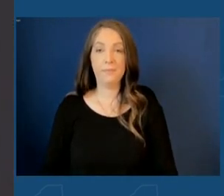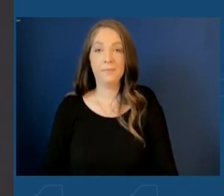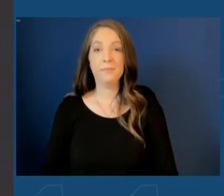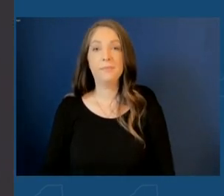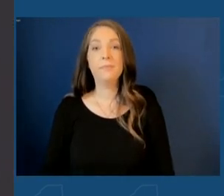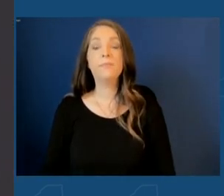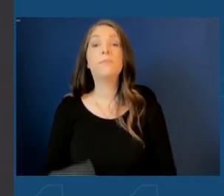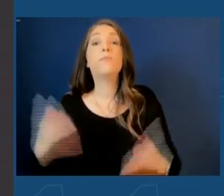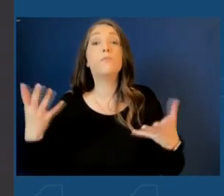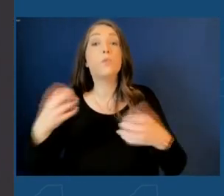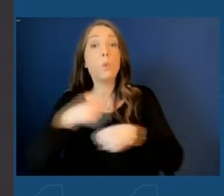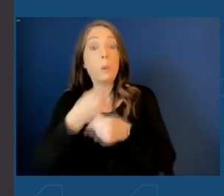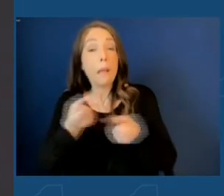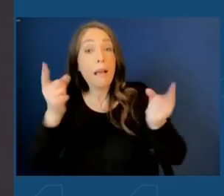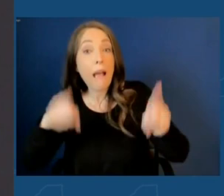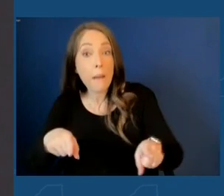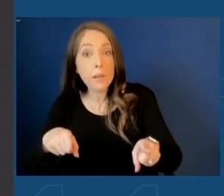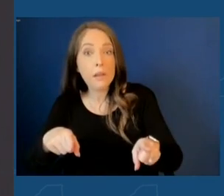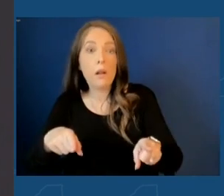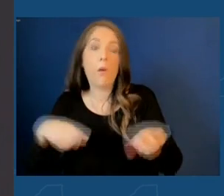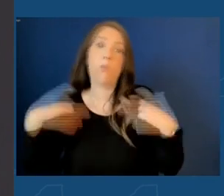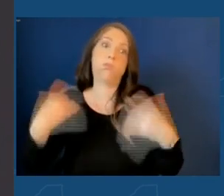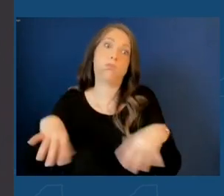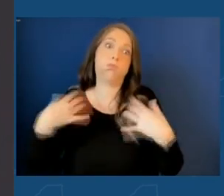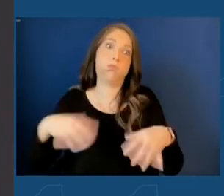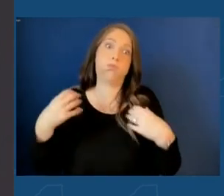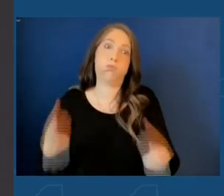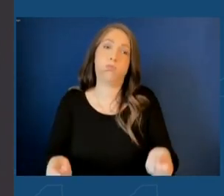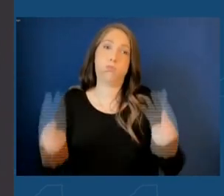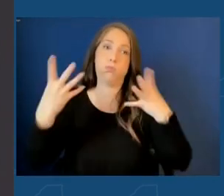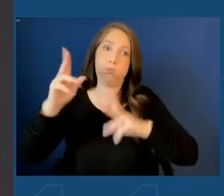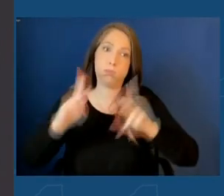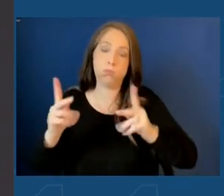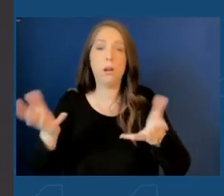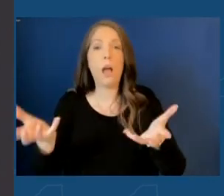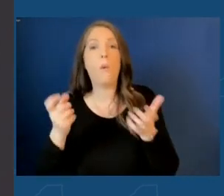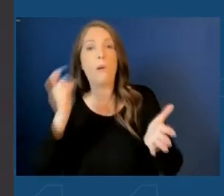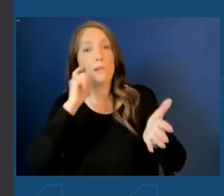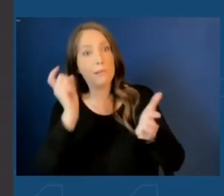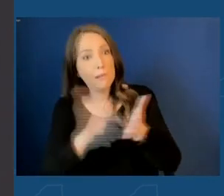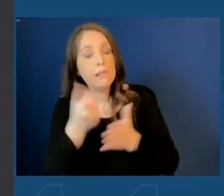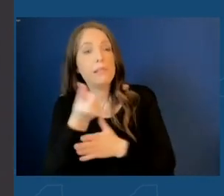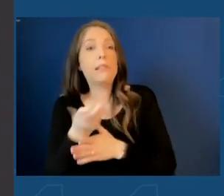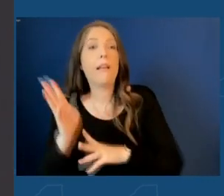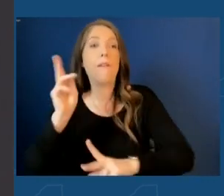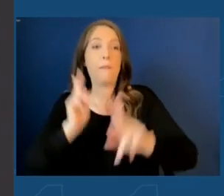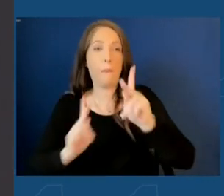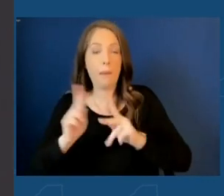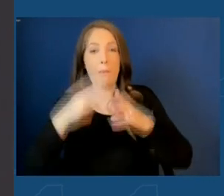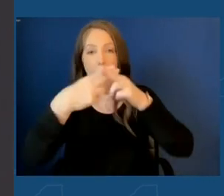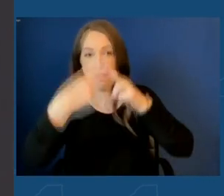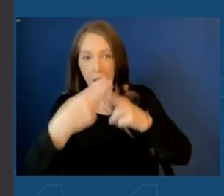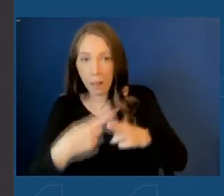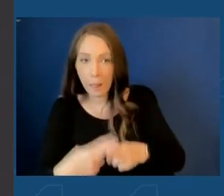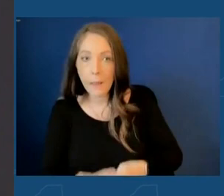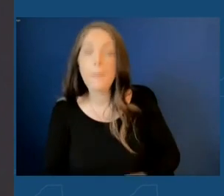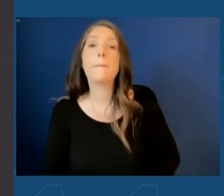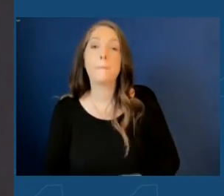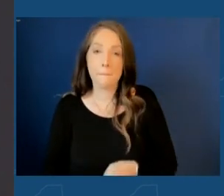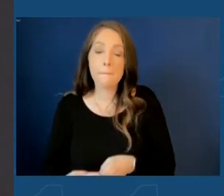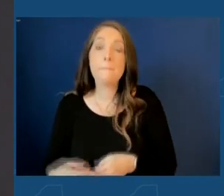And to make it happen, it takes a village, and I want to recognize several key players in this project.